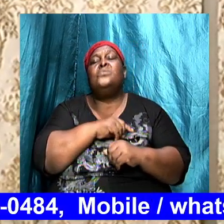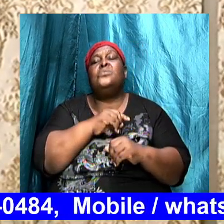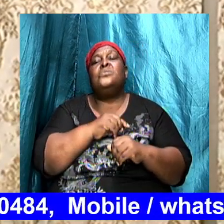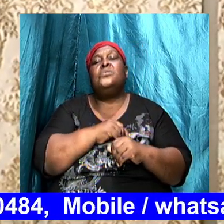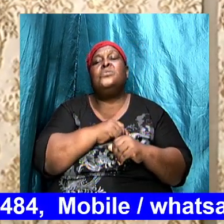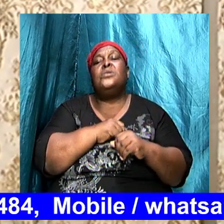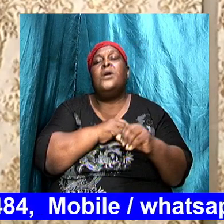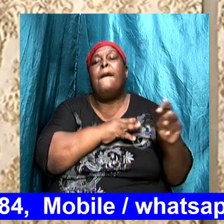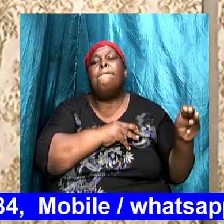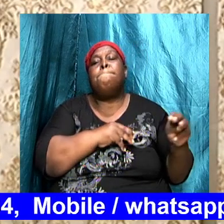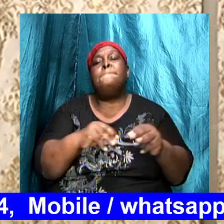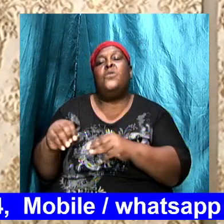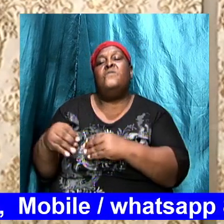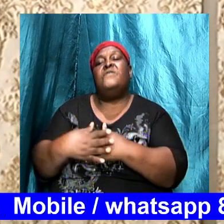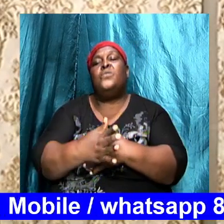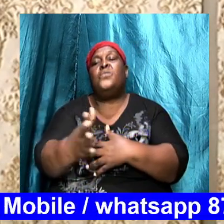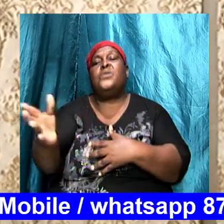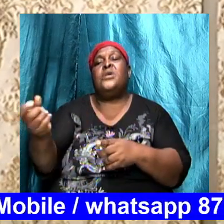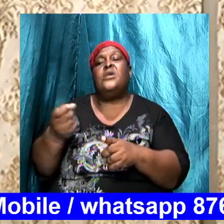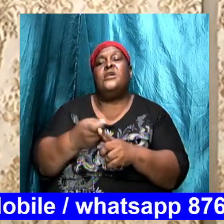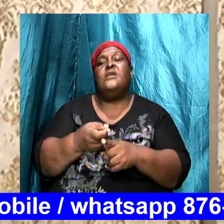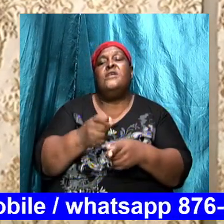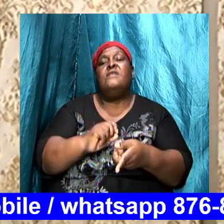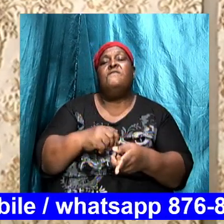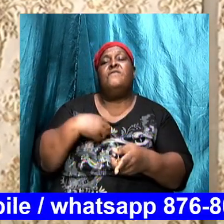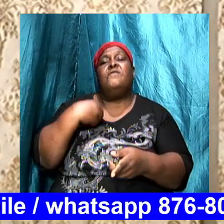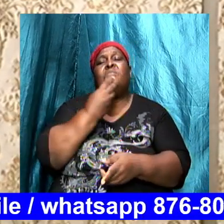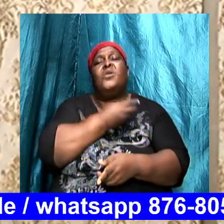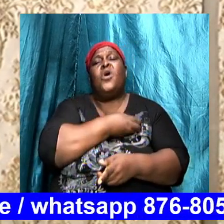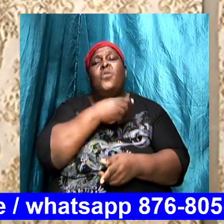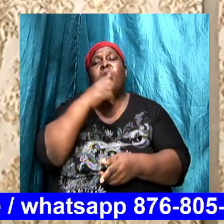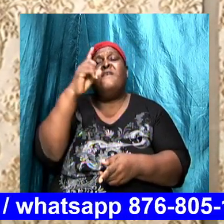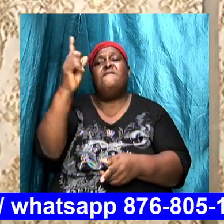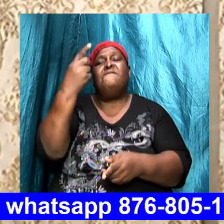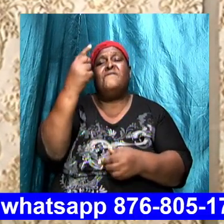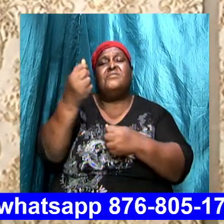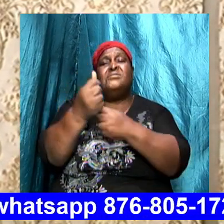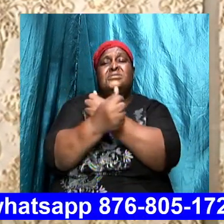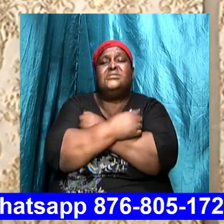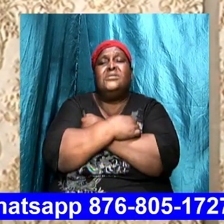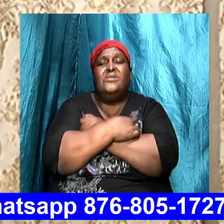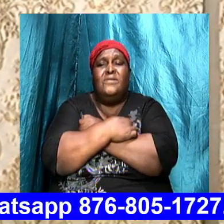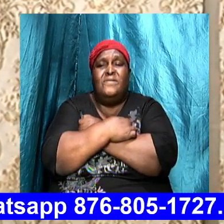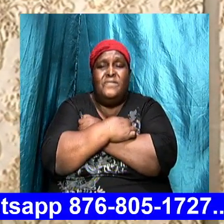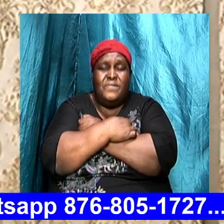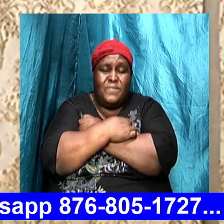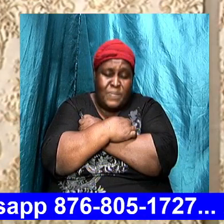from our first love the vibrancy the passion the